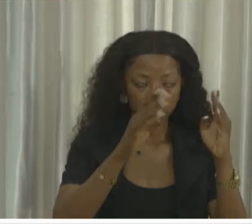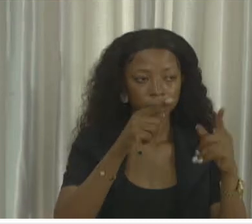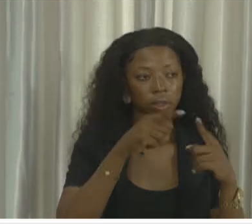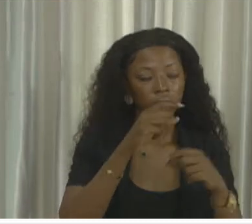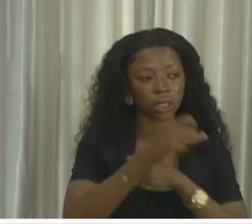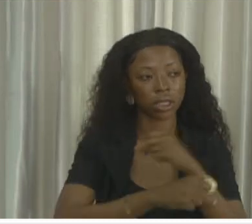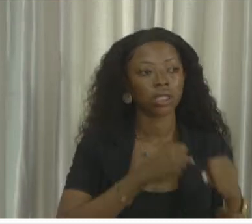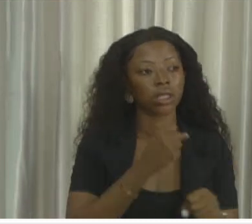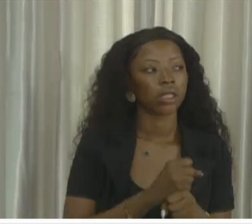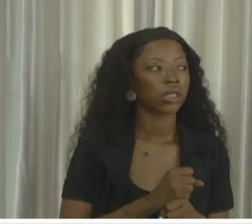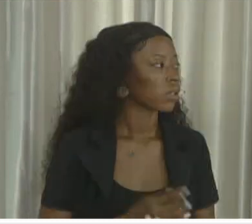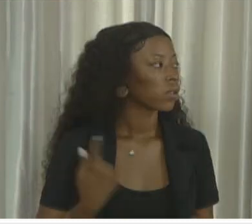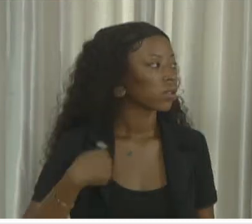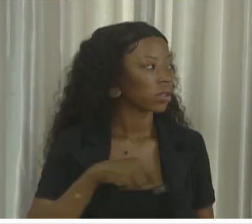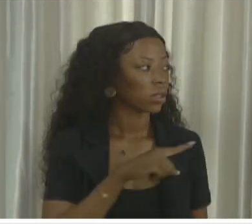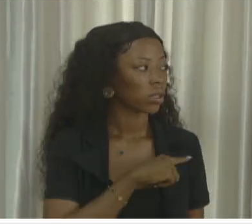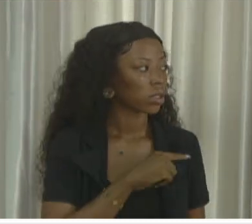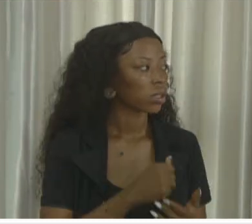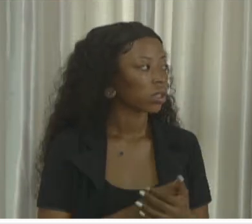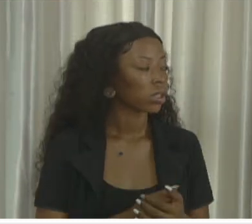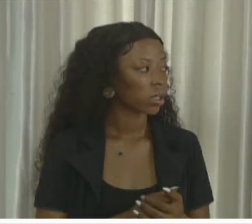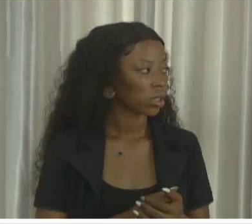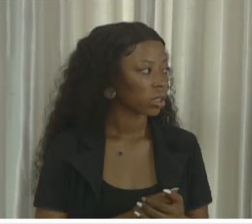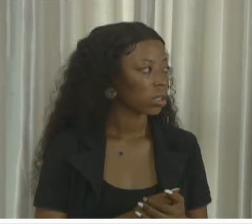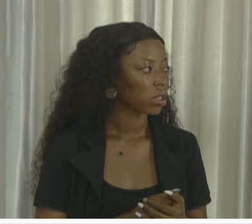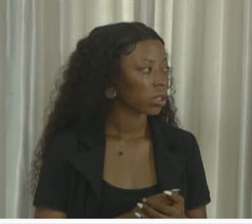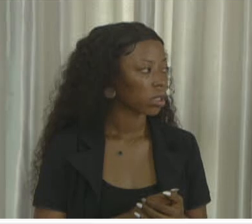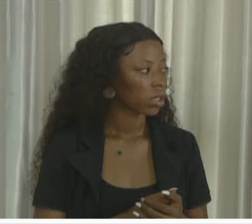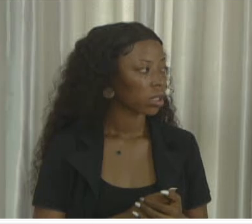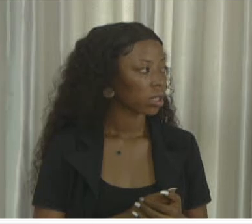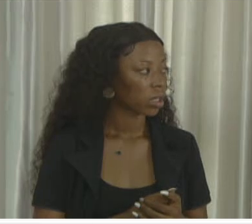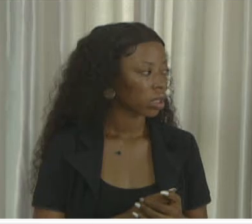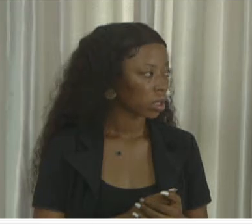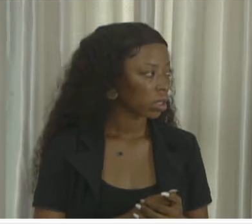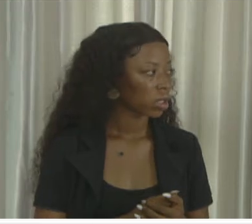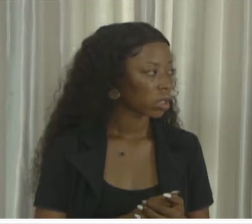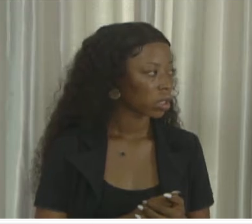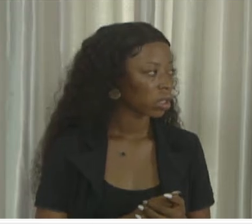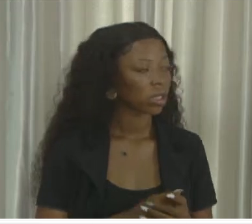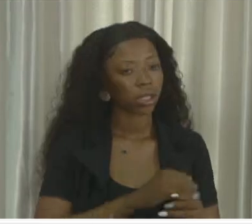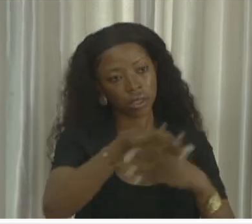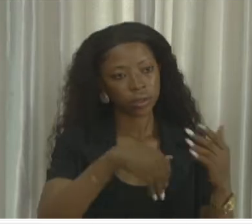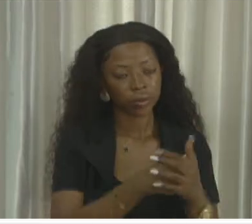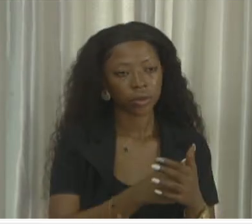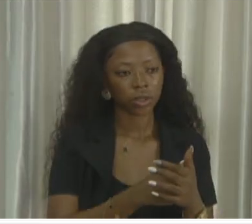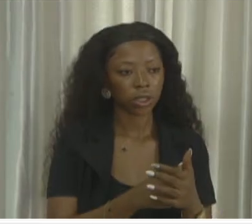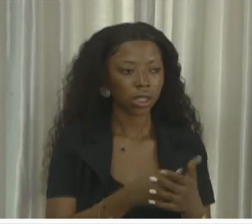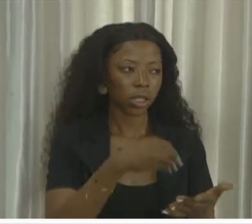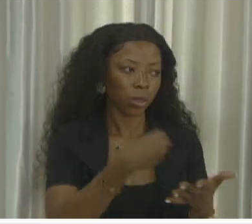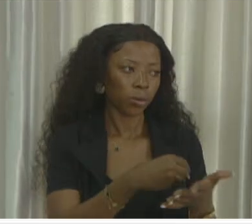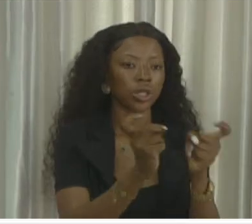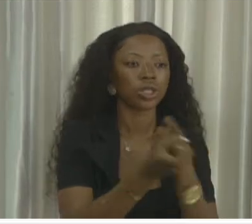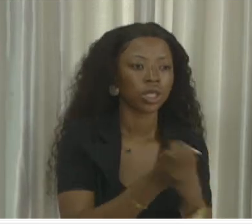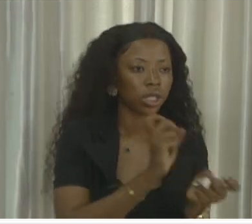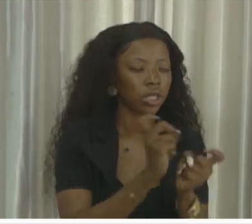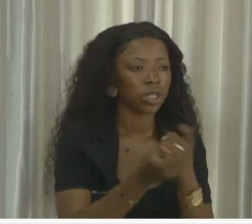it's for us, more would they make, I know I say, better effort. But maybe we try for consolidates now, all that's in the way they plan. So we try for fast